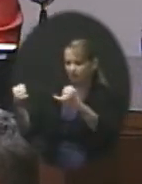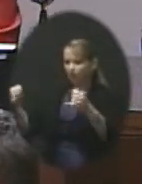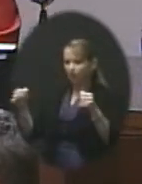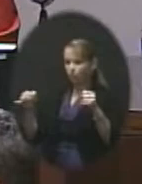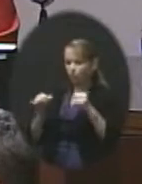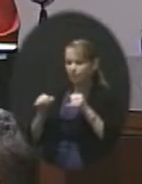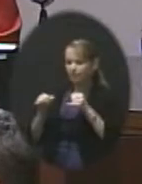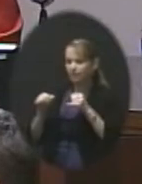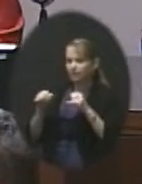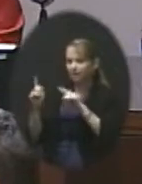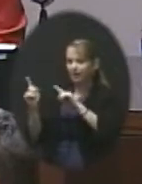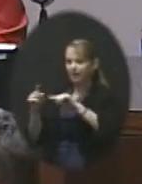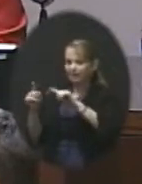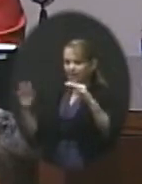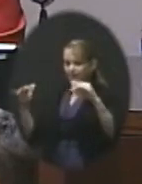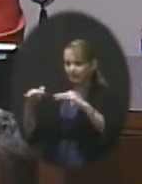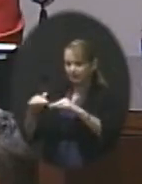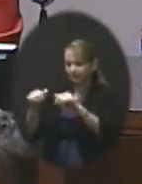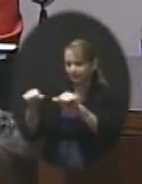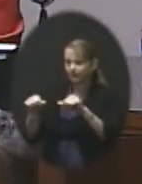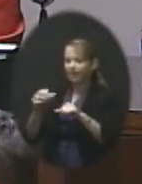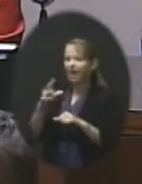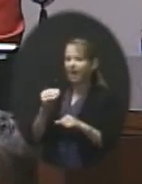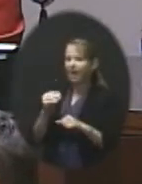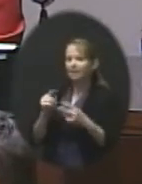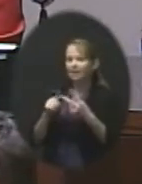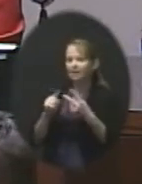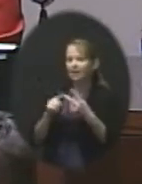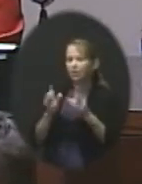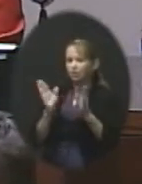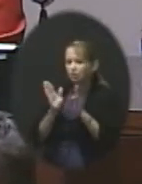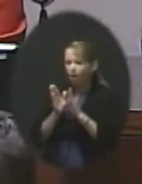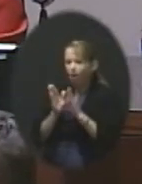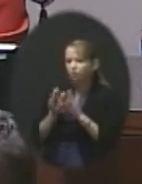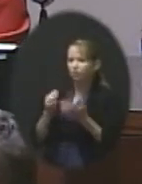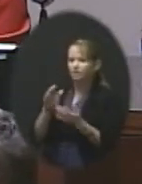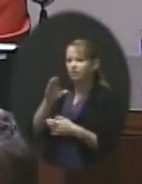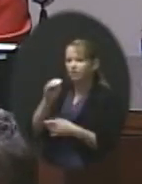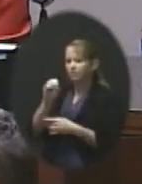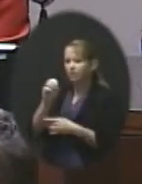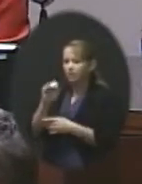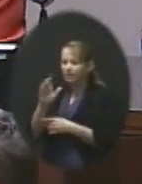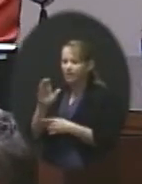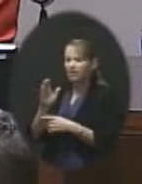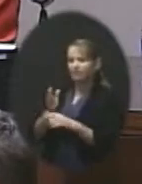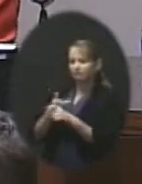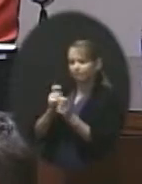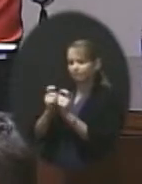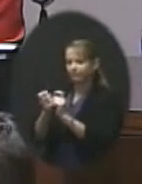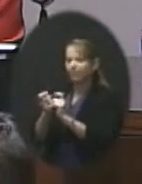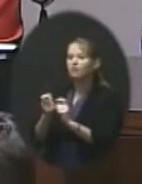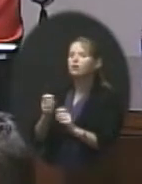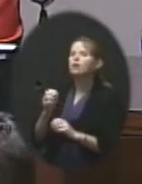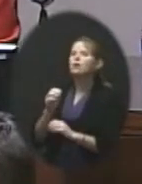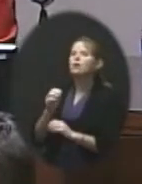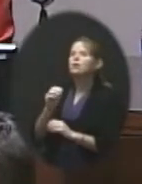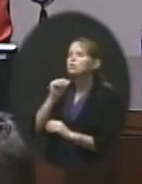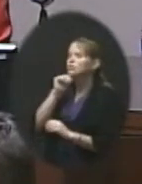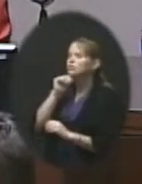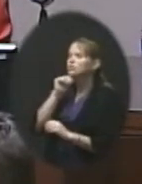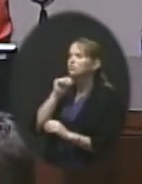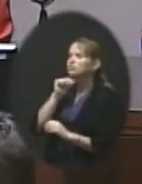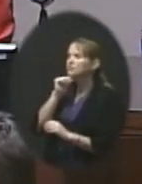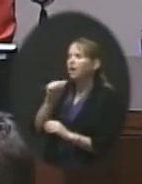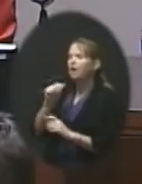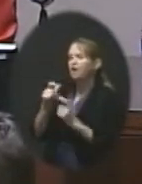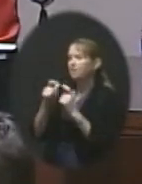that's more of a smaller cosmetic type change, meaning there's no direct impact on students for a new apartment complex not yet built in the